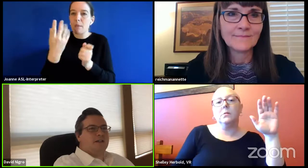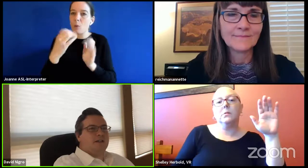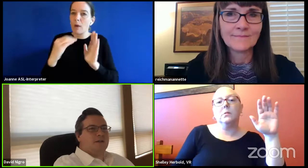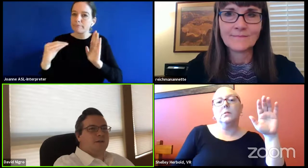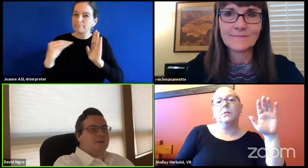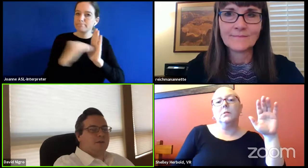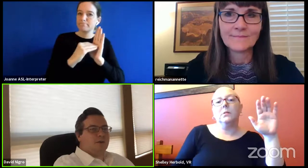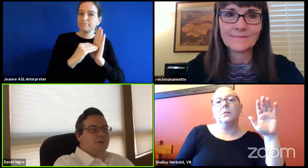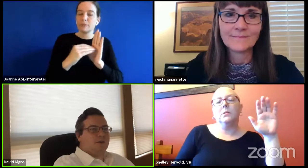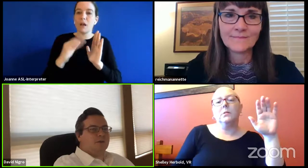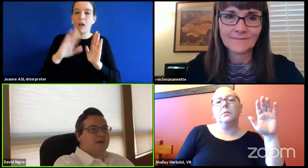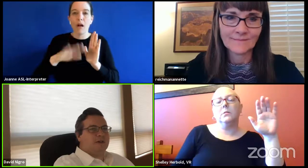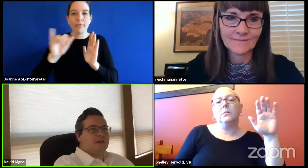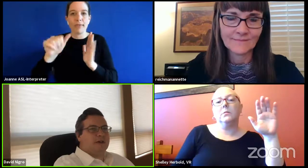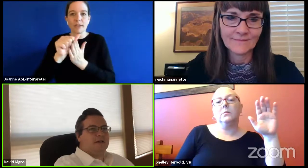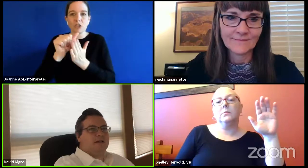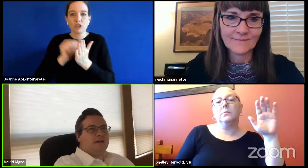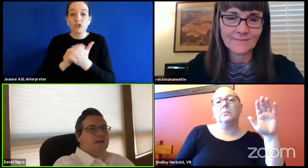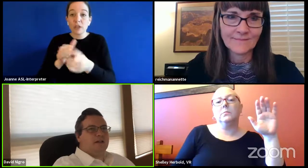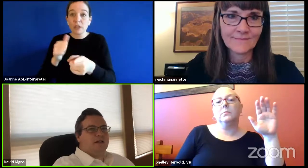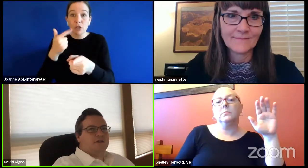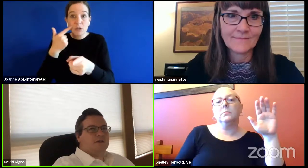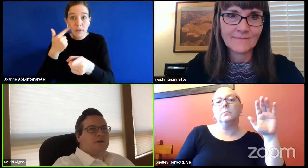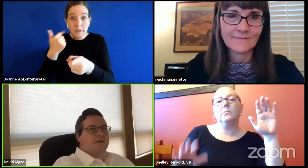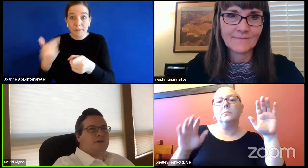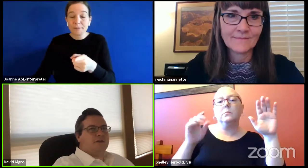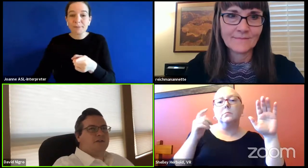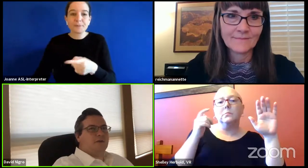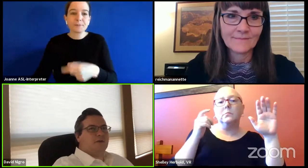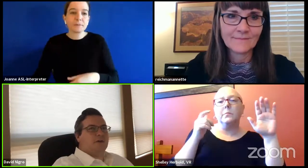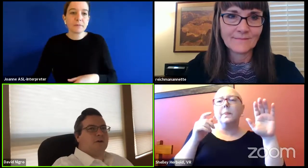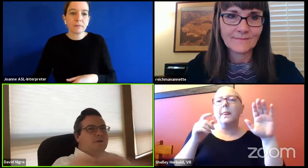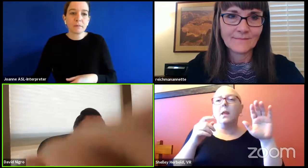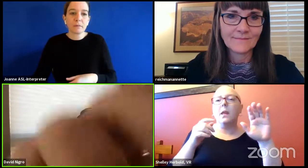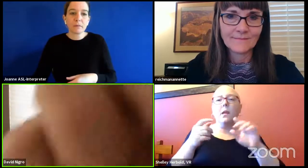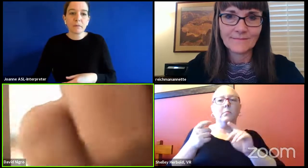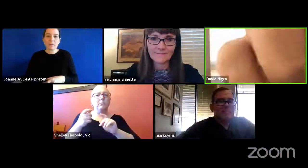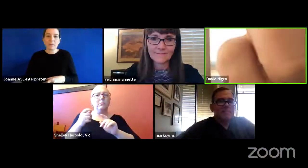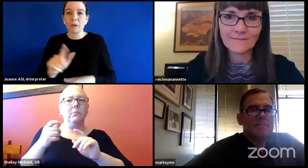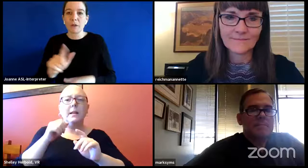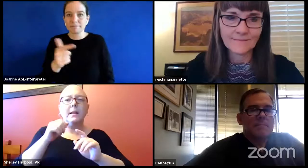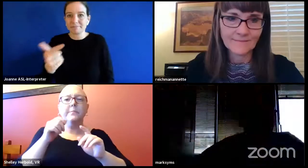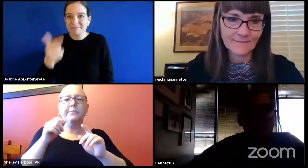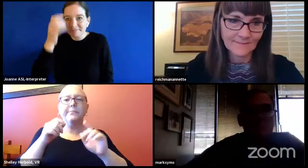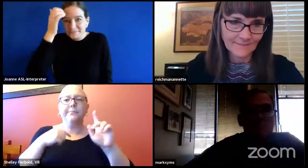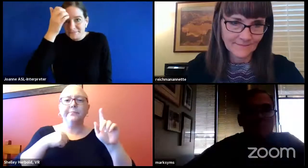see uh board member herbald raising her hand uh so she will have the floor right now